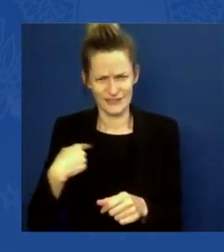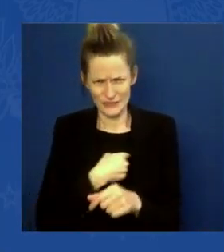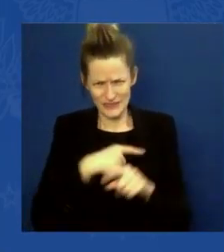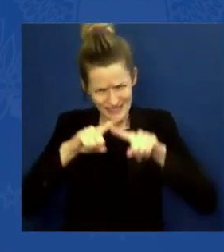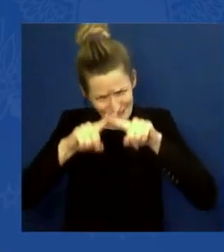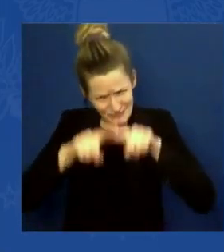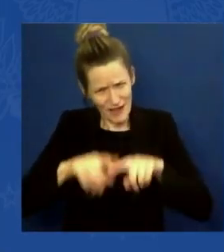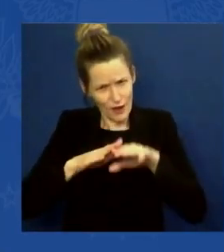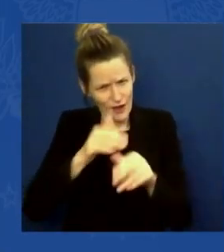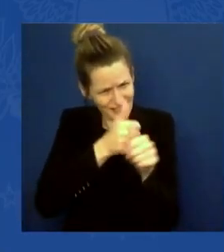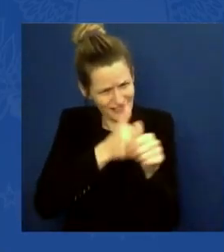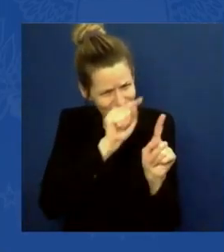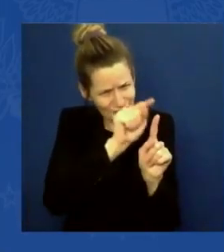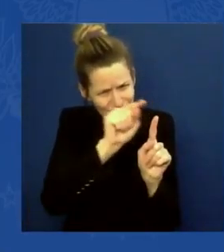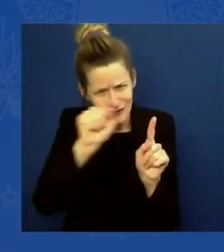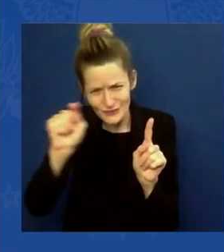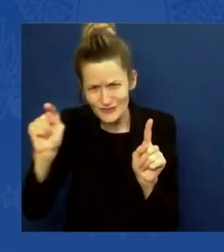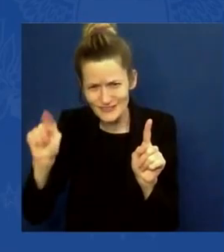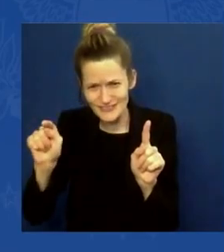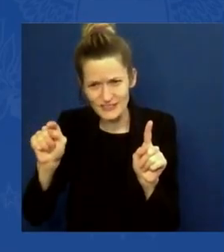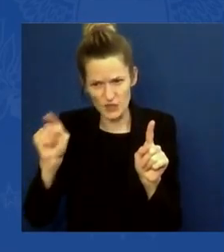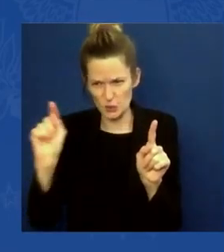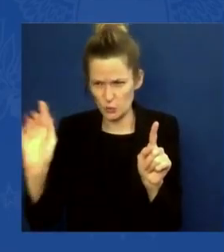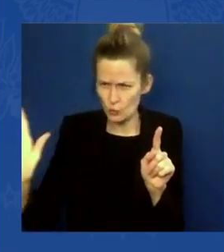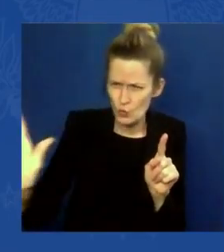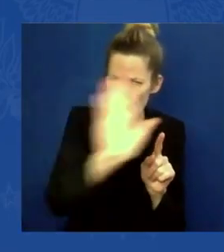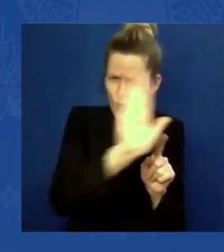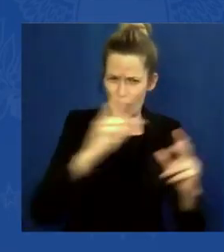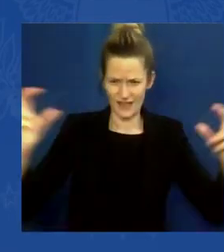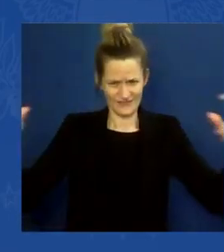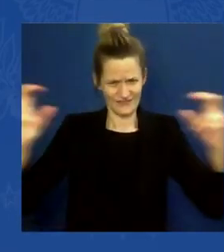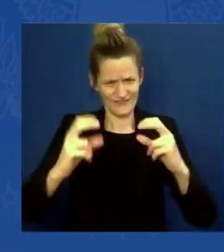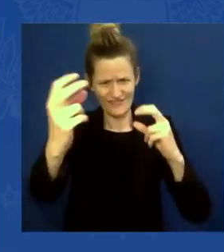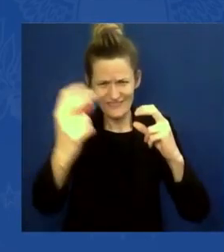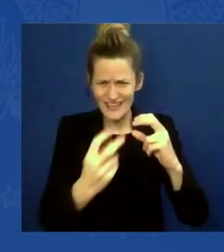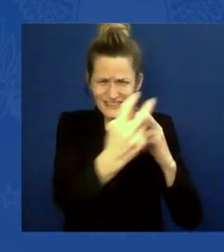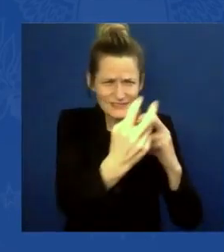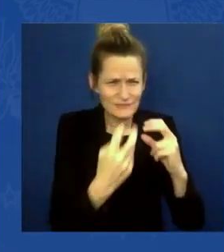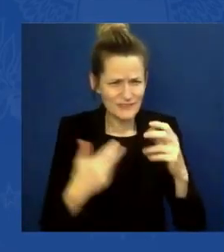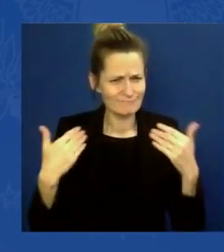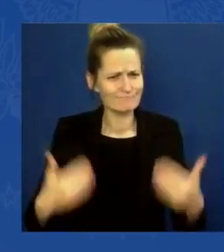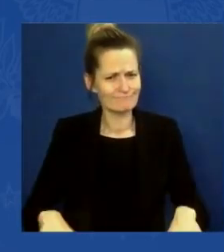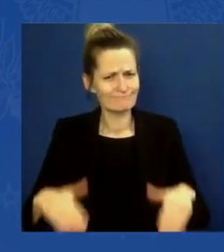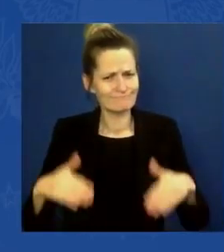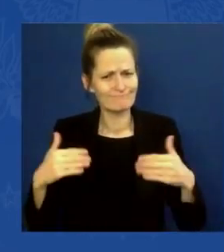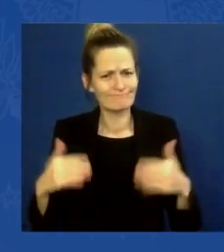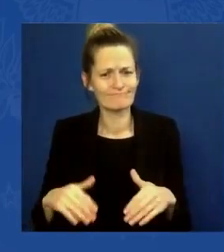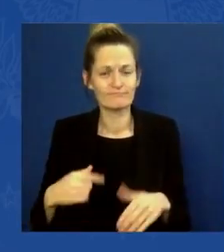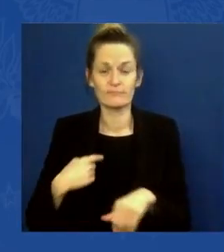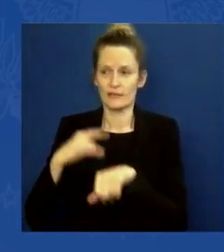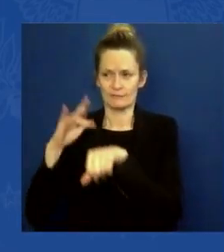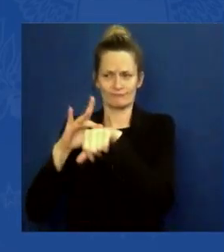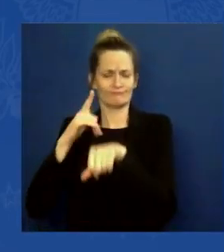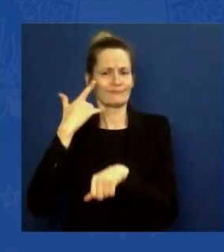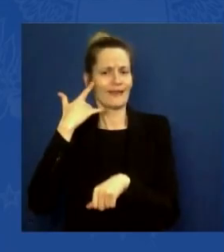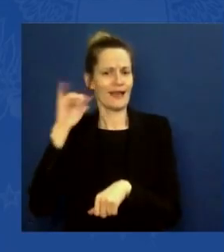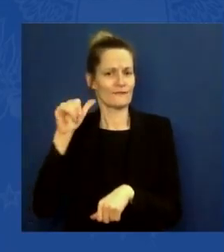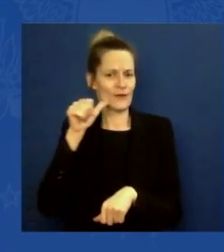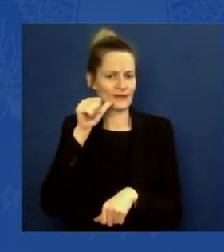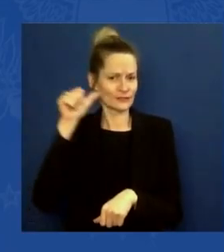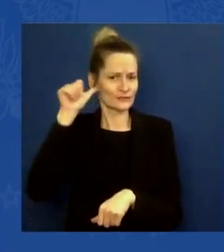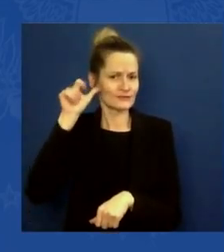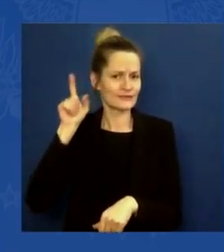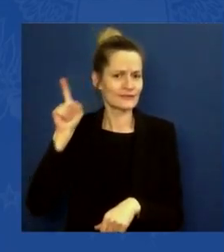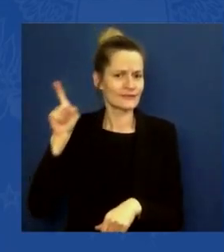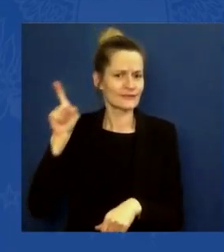I saw firsthand the devastation of the Caldor Fire in California as we flew over in a helicopter. And the last two weeks,